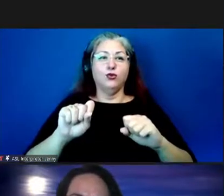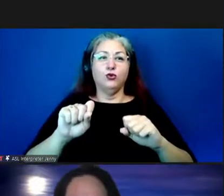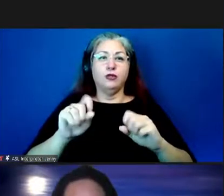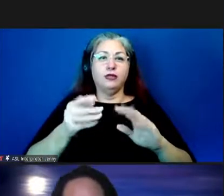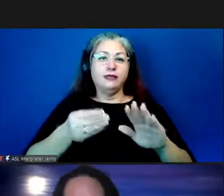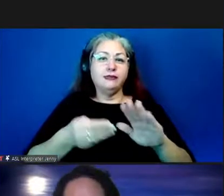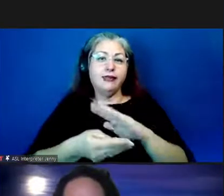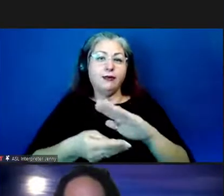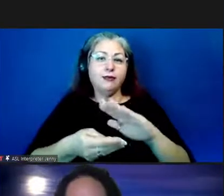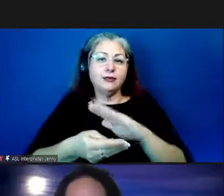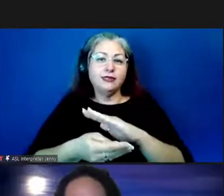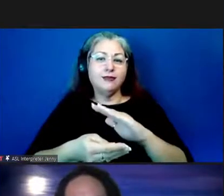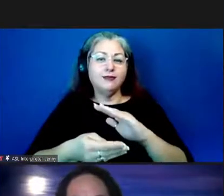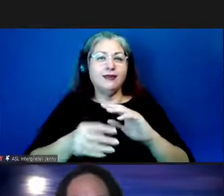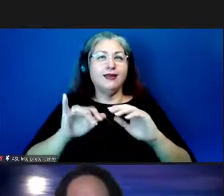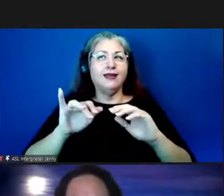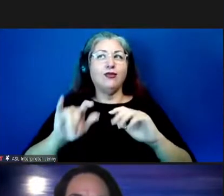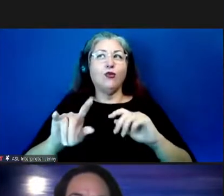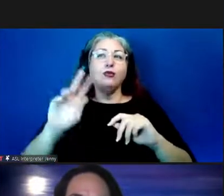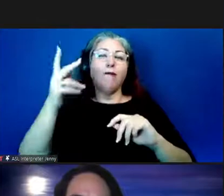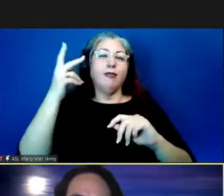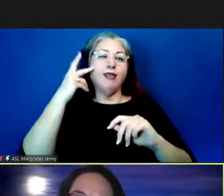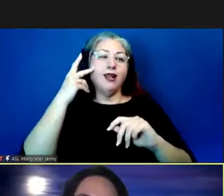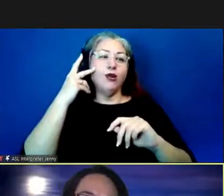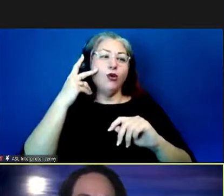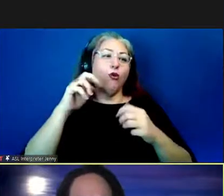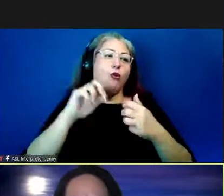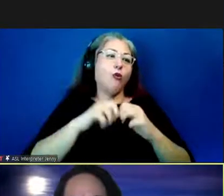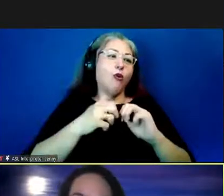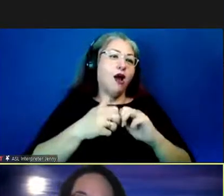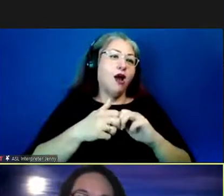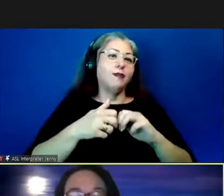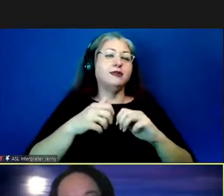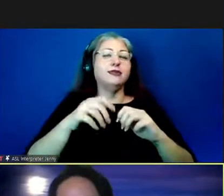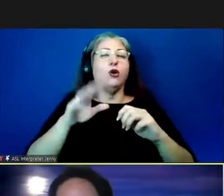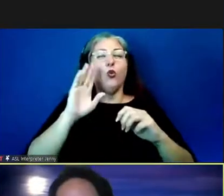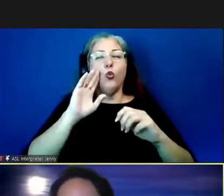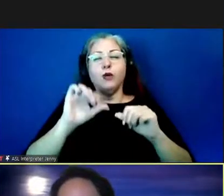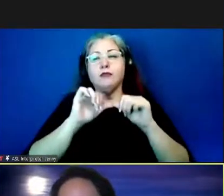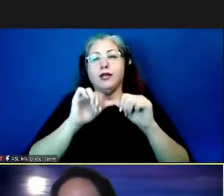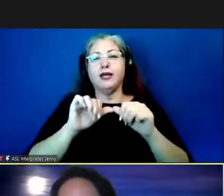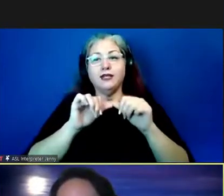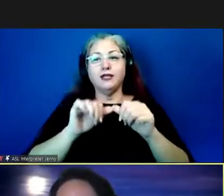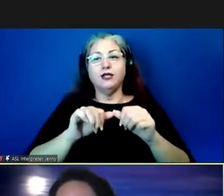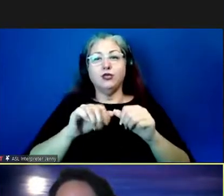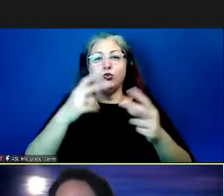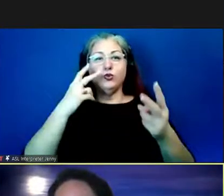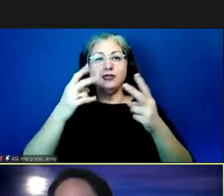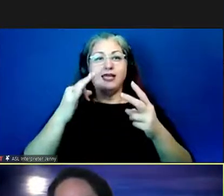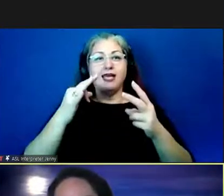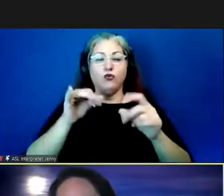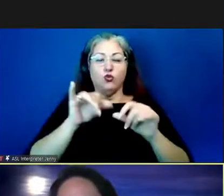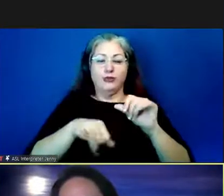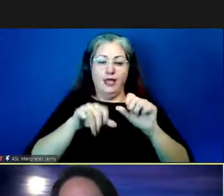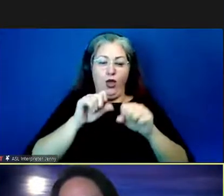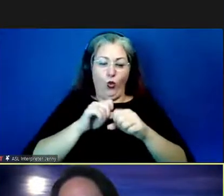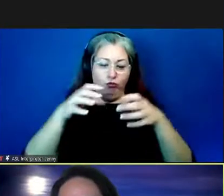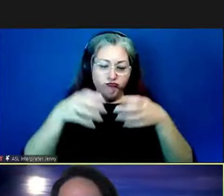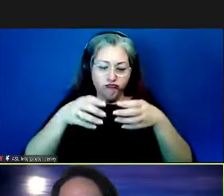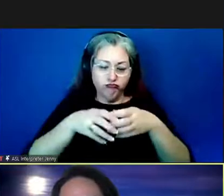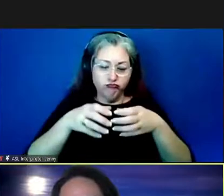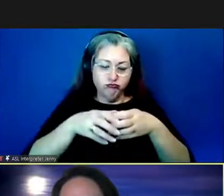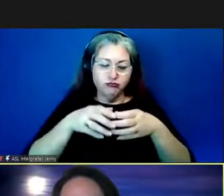typical political issues or problems that you're always going to be happy if you're always just working at home and